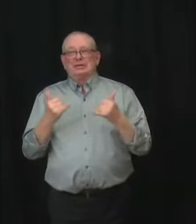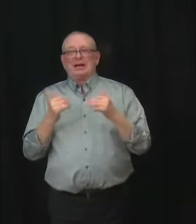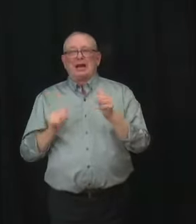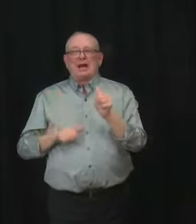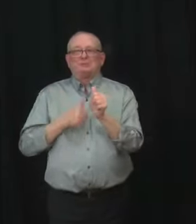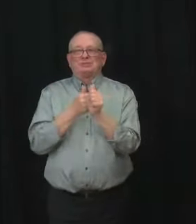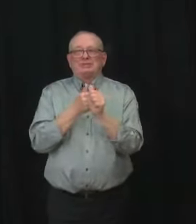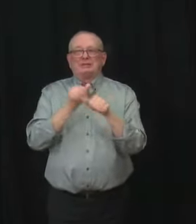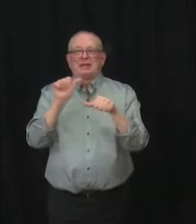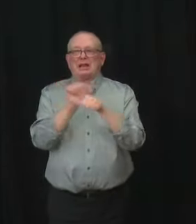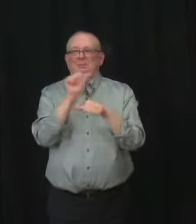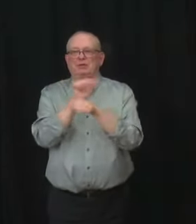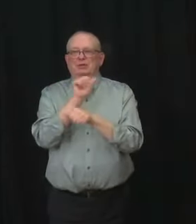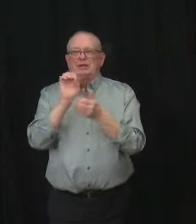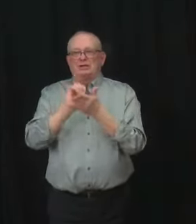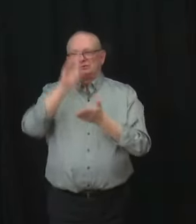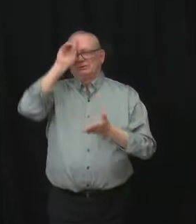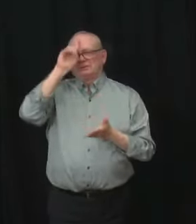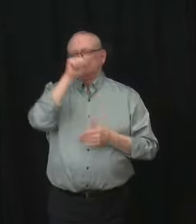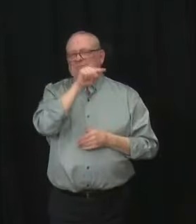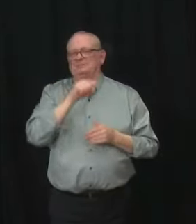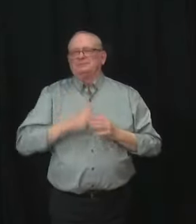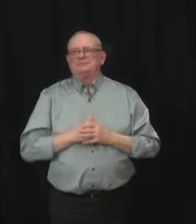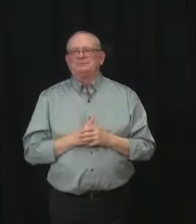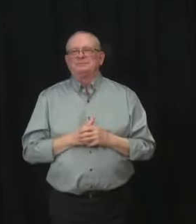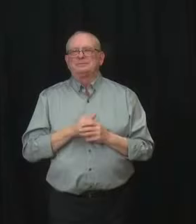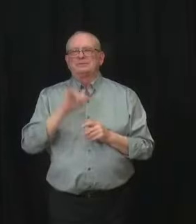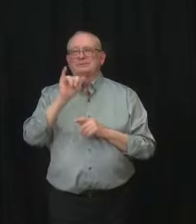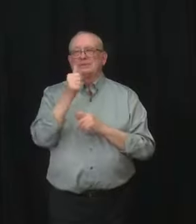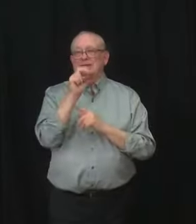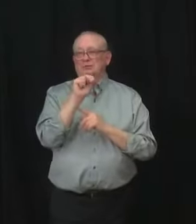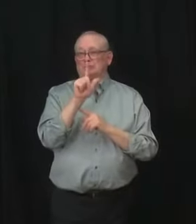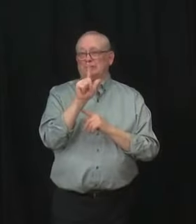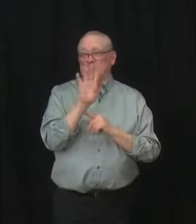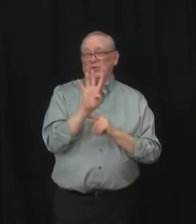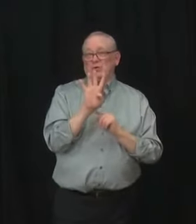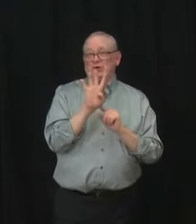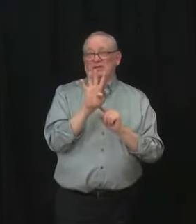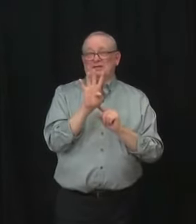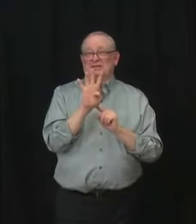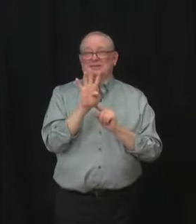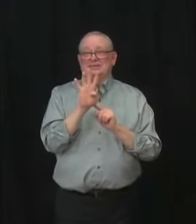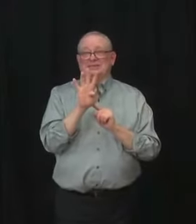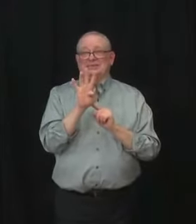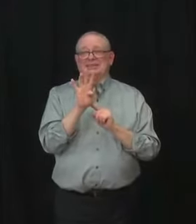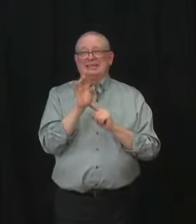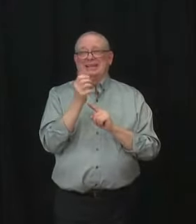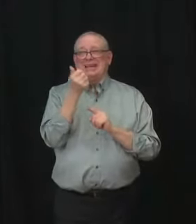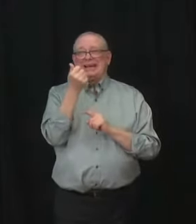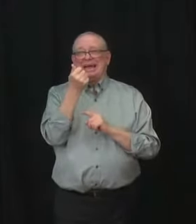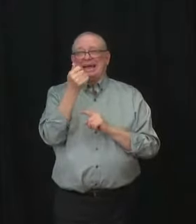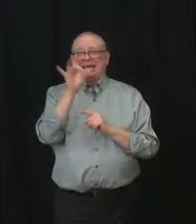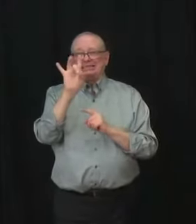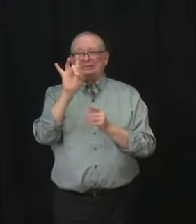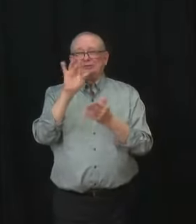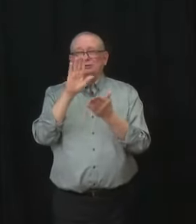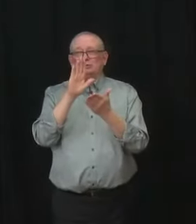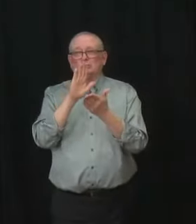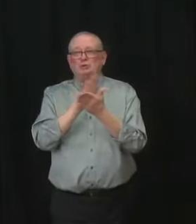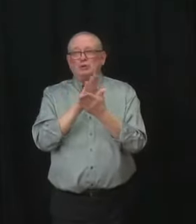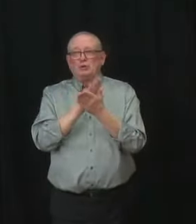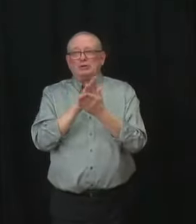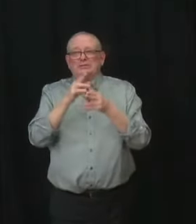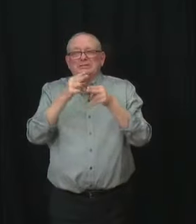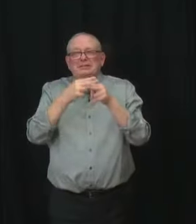24th, 18 of the more than 2,500 schools in Alberta have shifted to temporary at-home learning